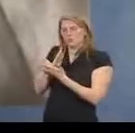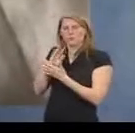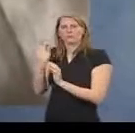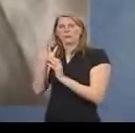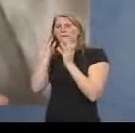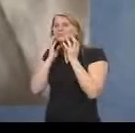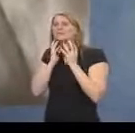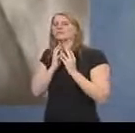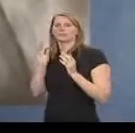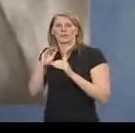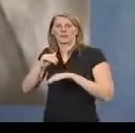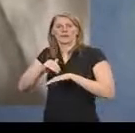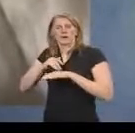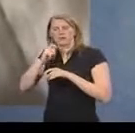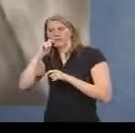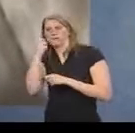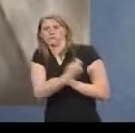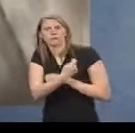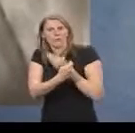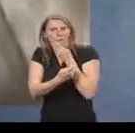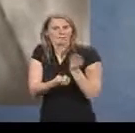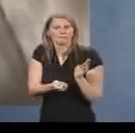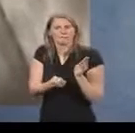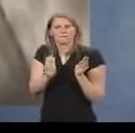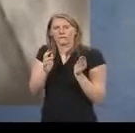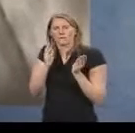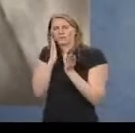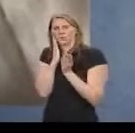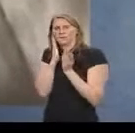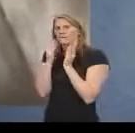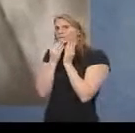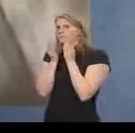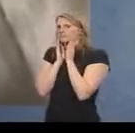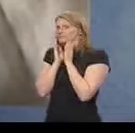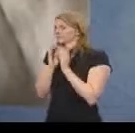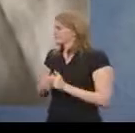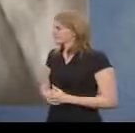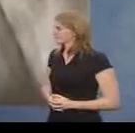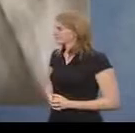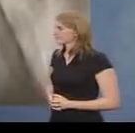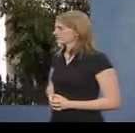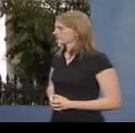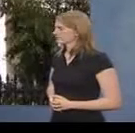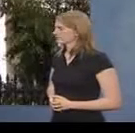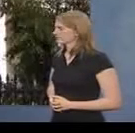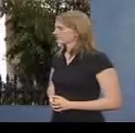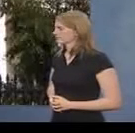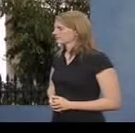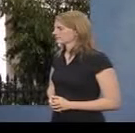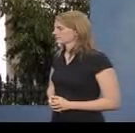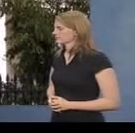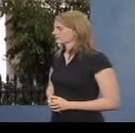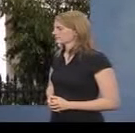around playing with the tape trying to figure out which would be less abrasive, at least abrasive, to his facial hair.